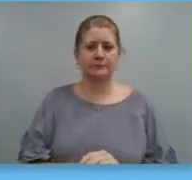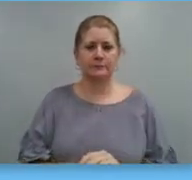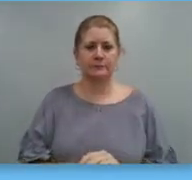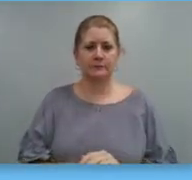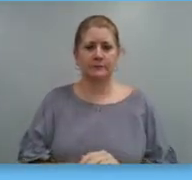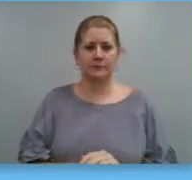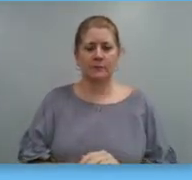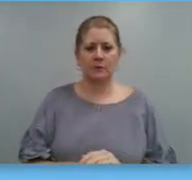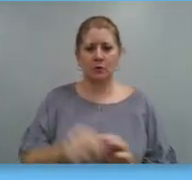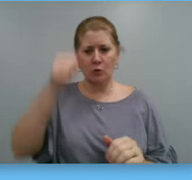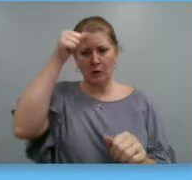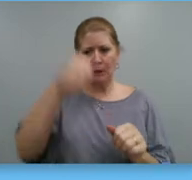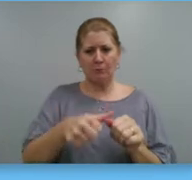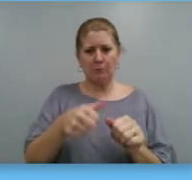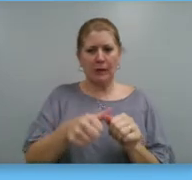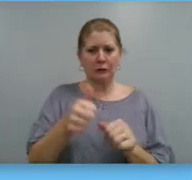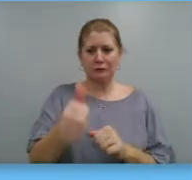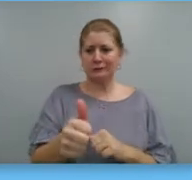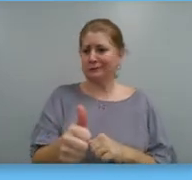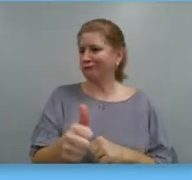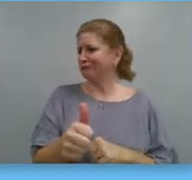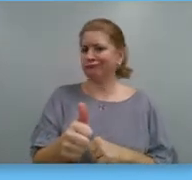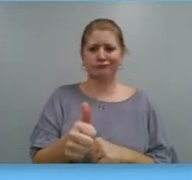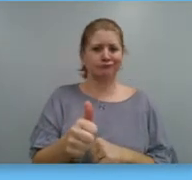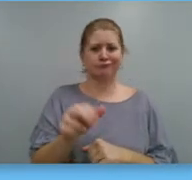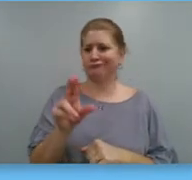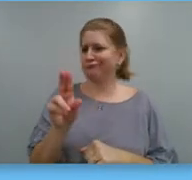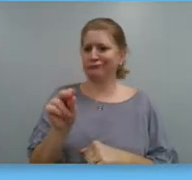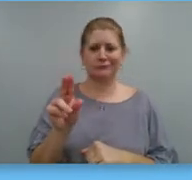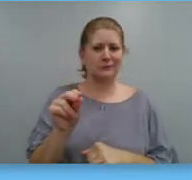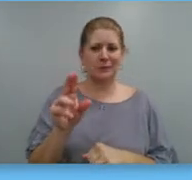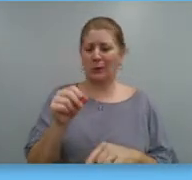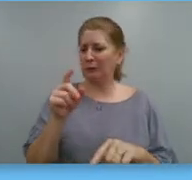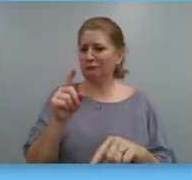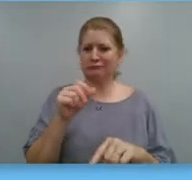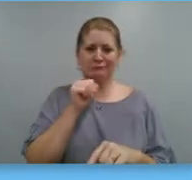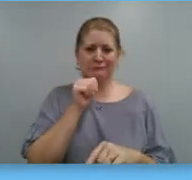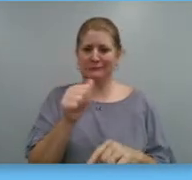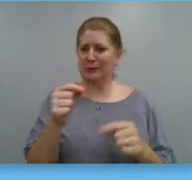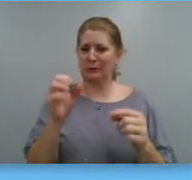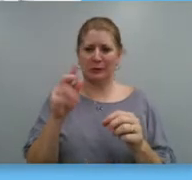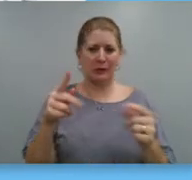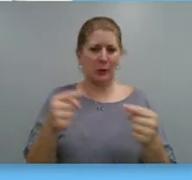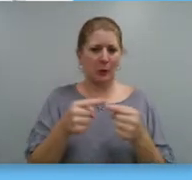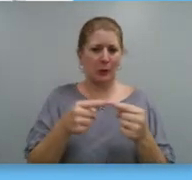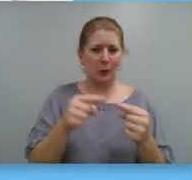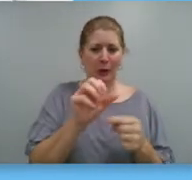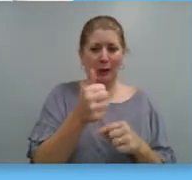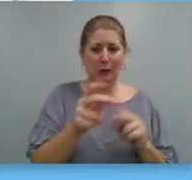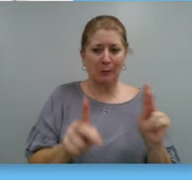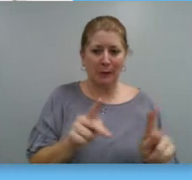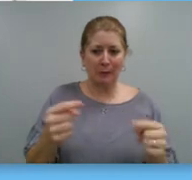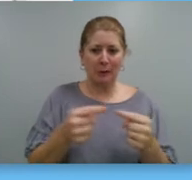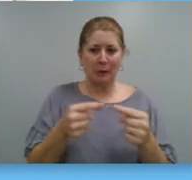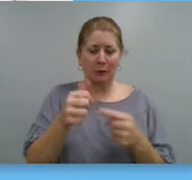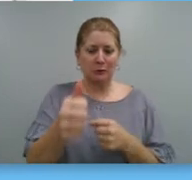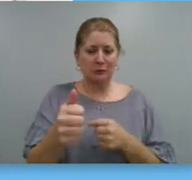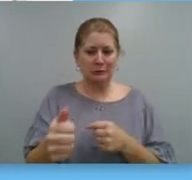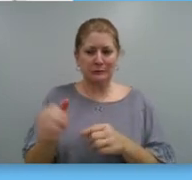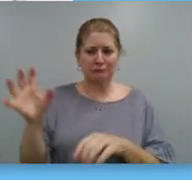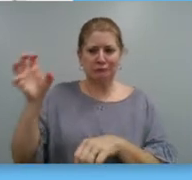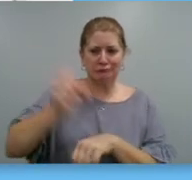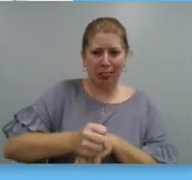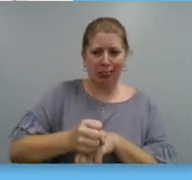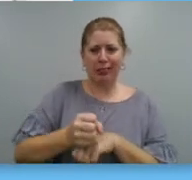Remind yourself that it is never okay to hurt others, hurt yourself, or ruin things. Actions and words can